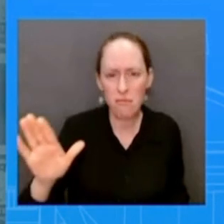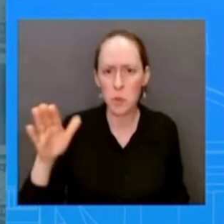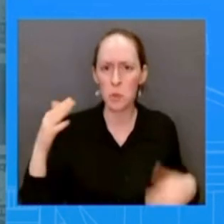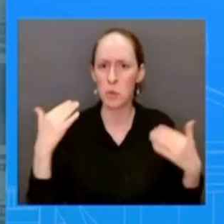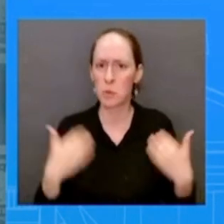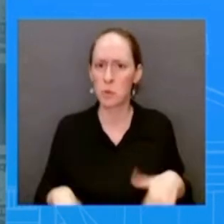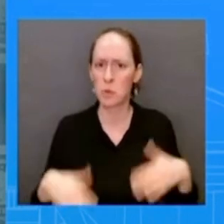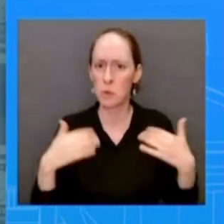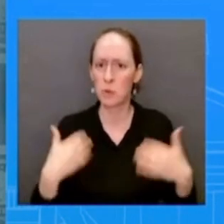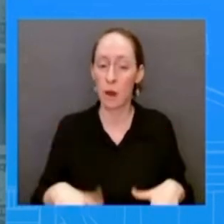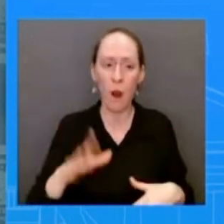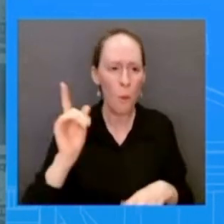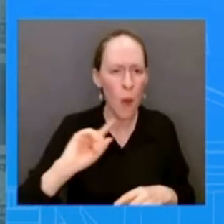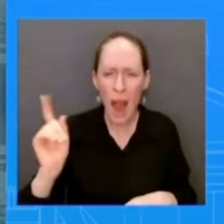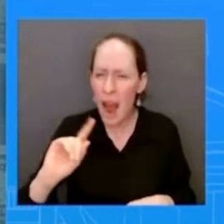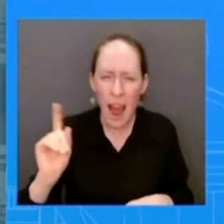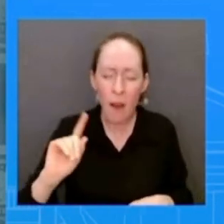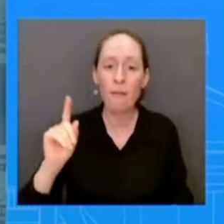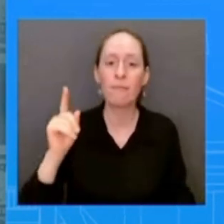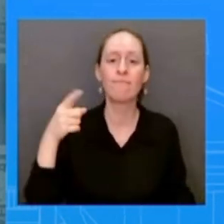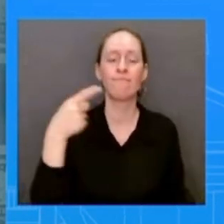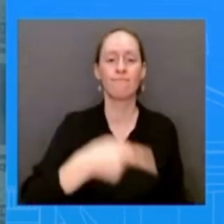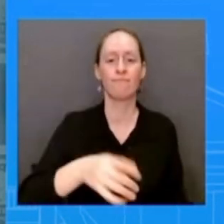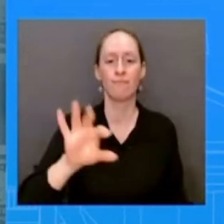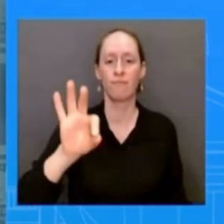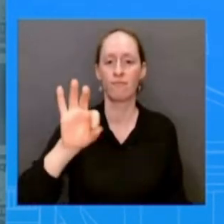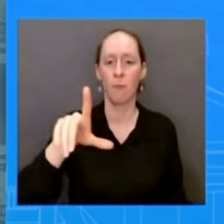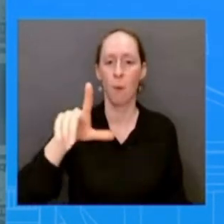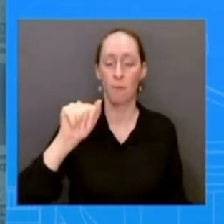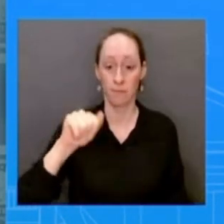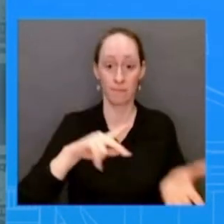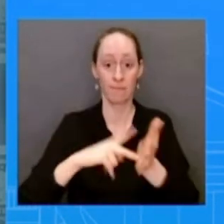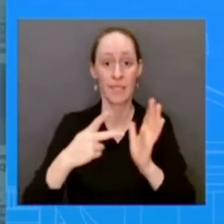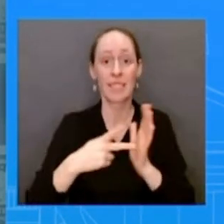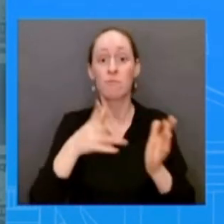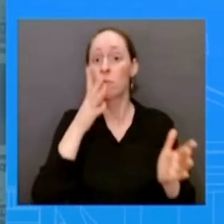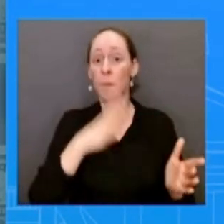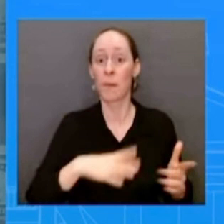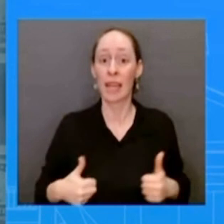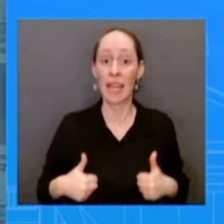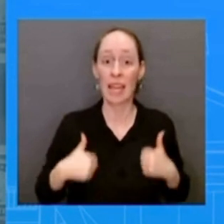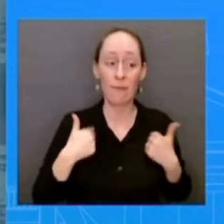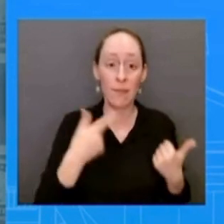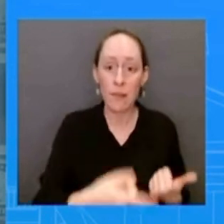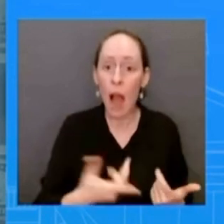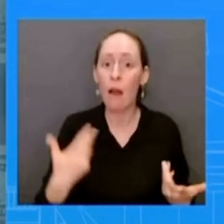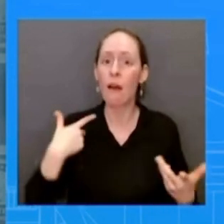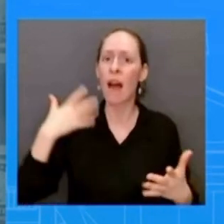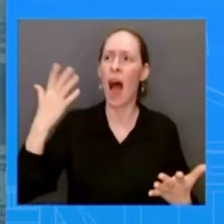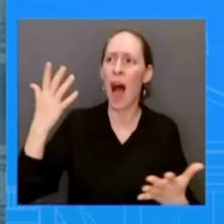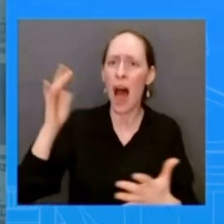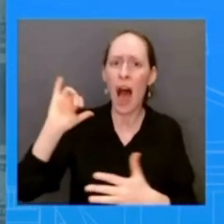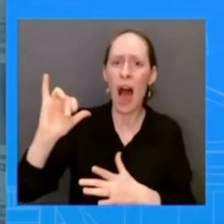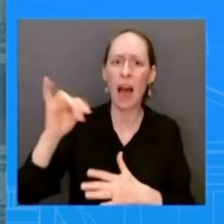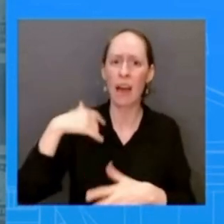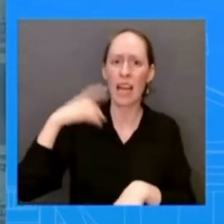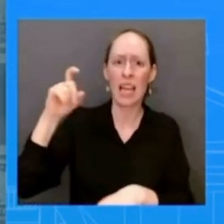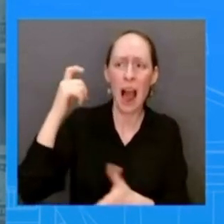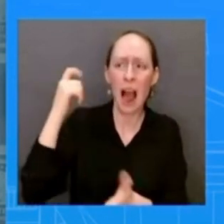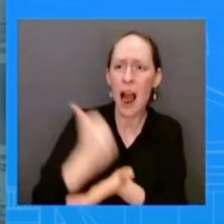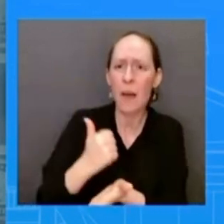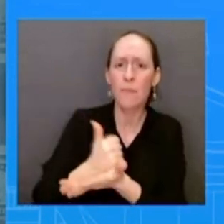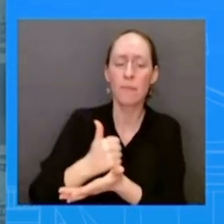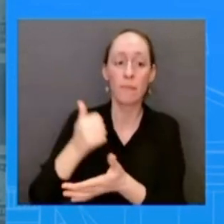reproductive age from accessing abortion care after six weeks but would also impact the nearly 15 million women of